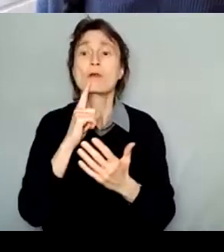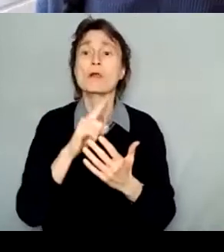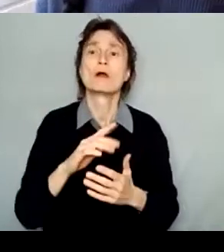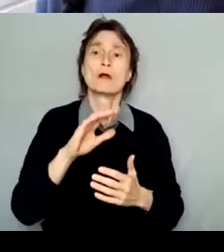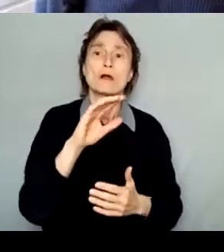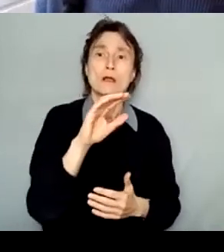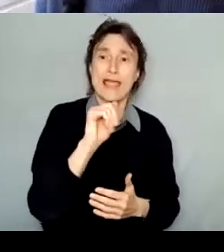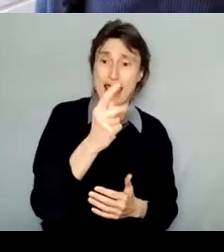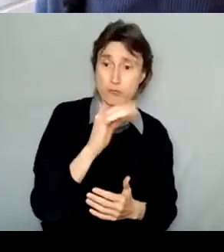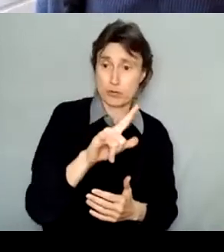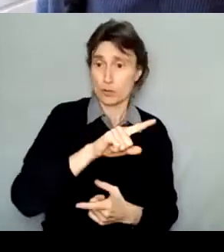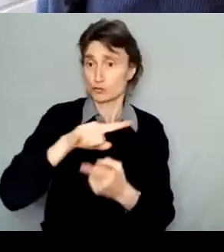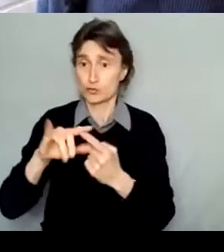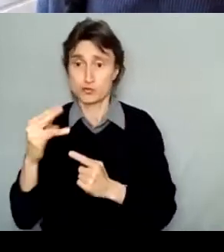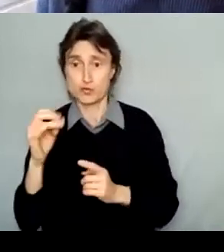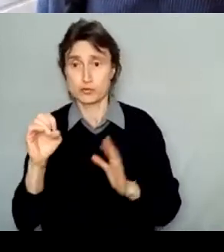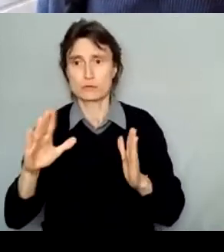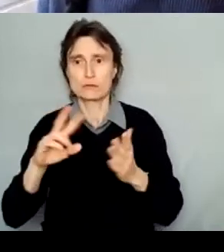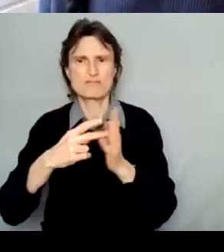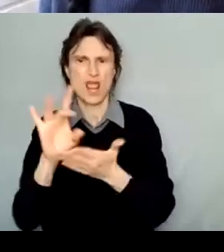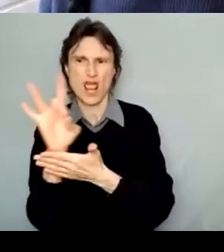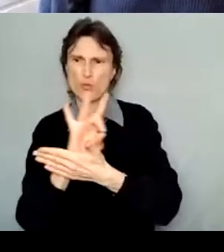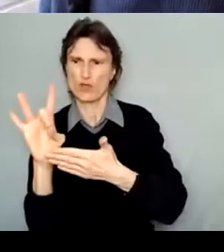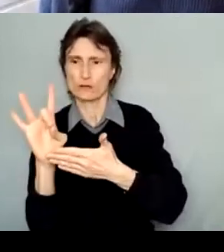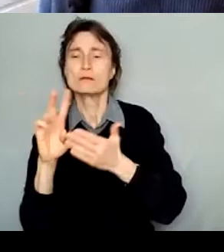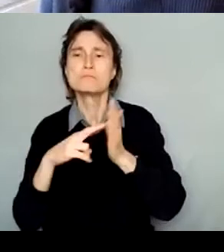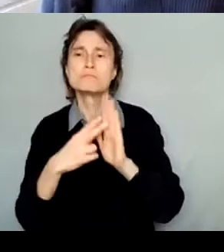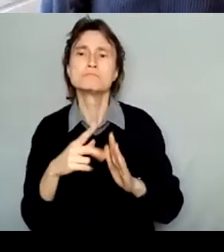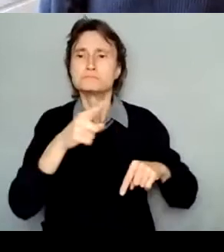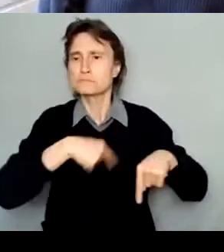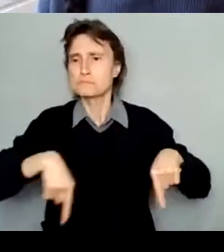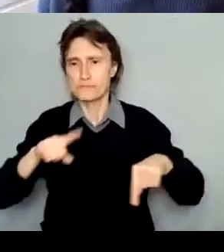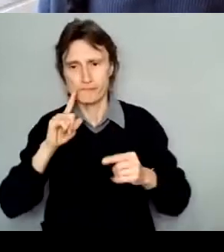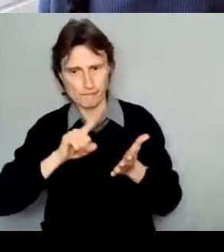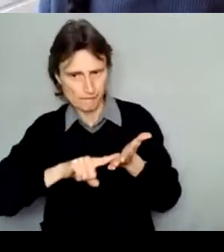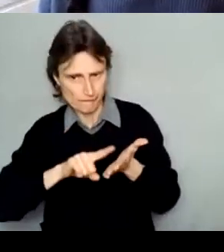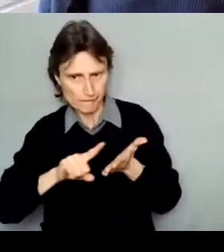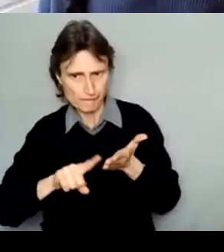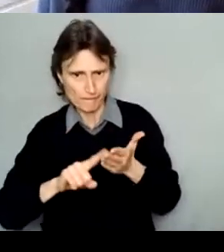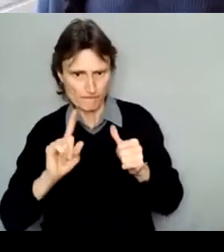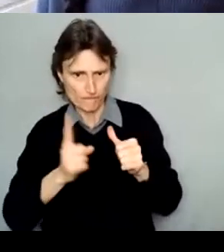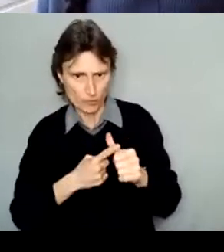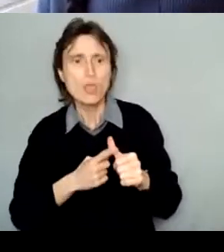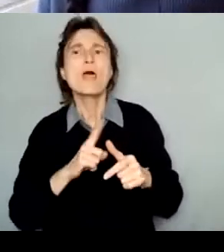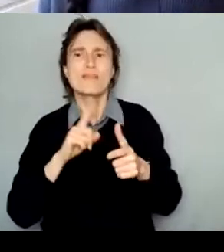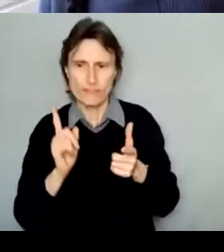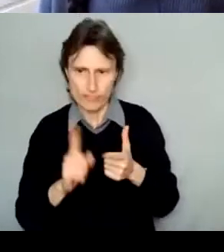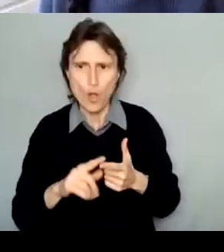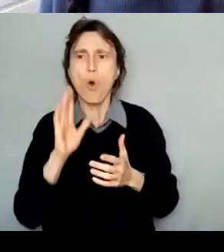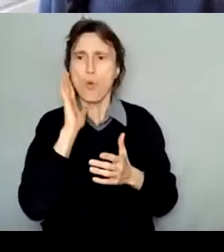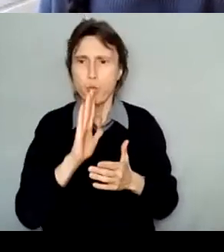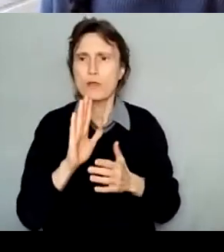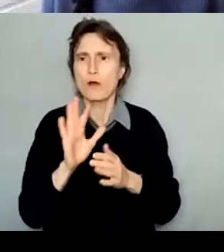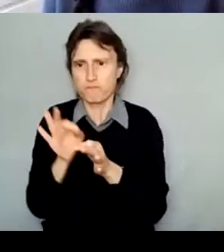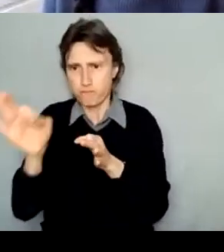This allows me time to review applications for completeness before sending them over to the committees. And it gives ample time for